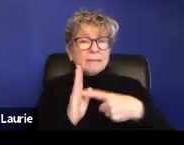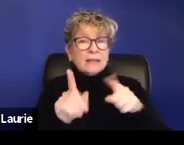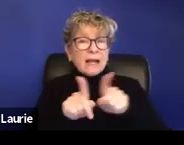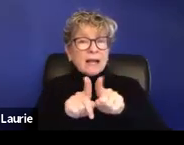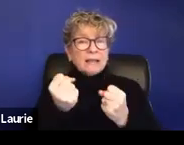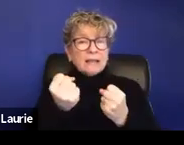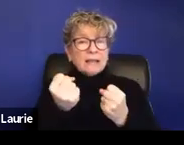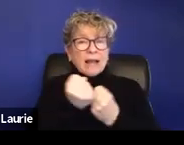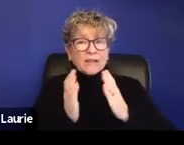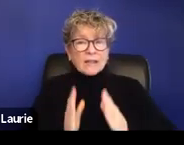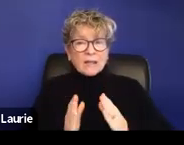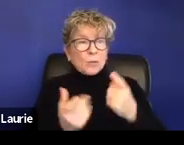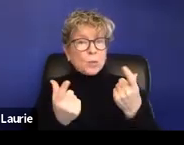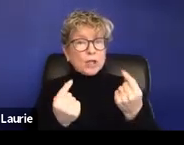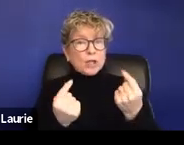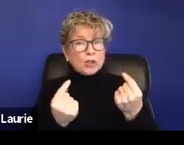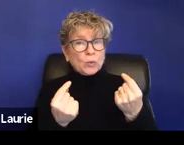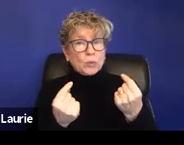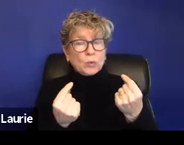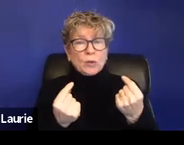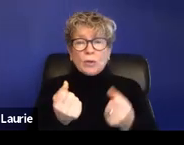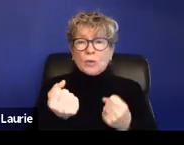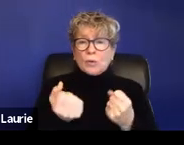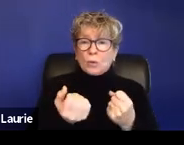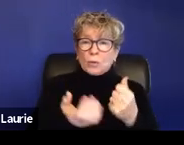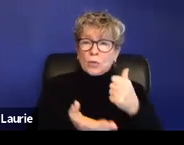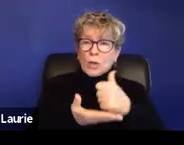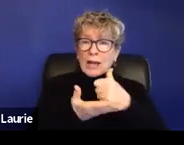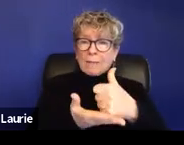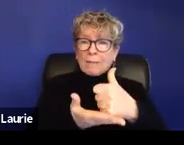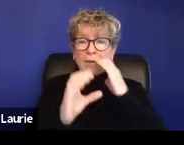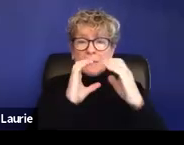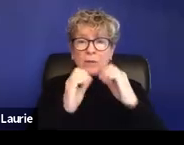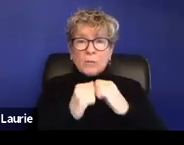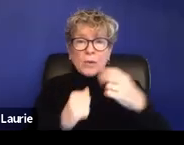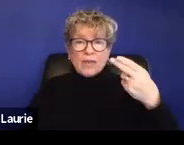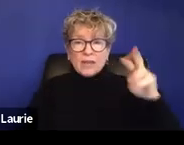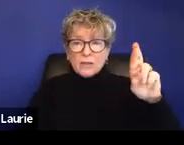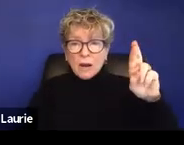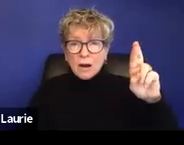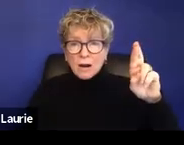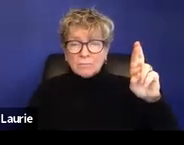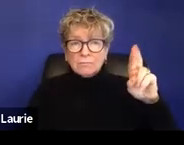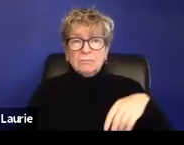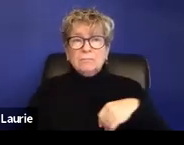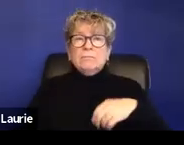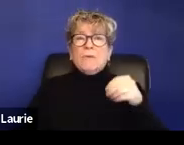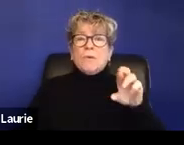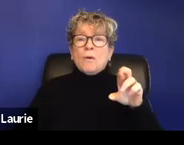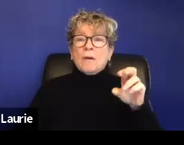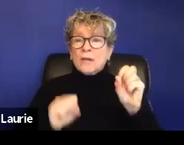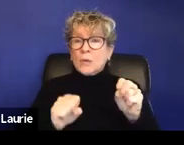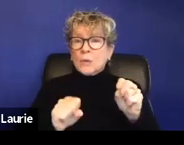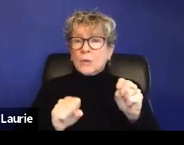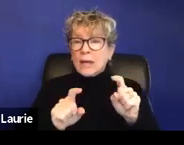things that you can do is help, help them maybe communicate with their HR or, um, attend the